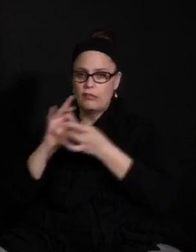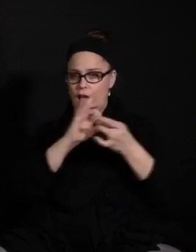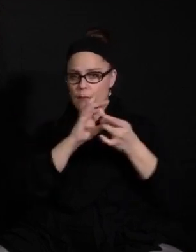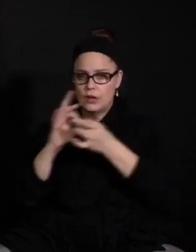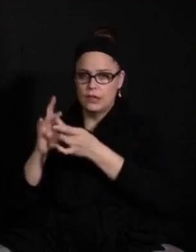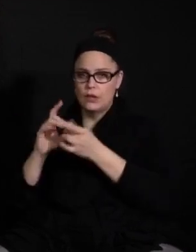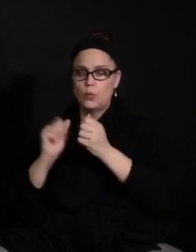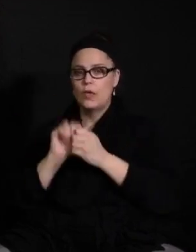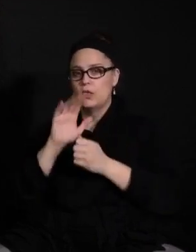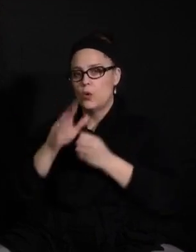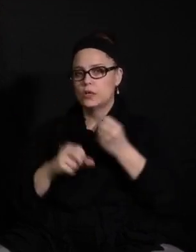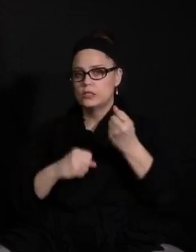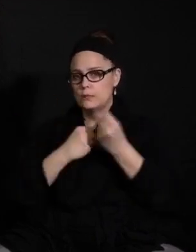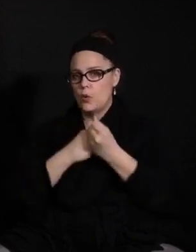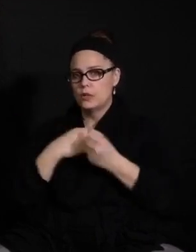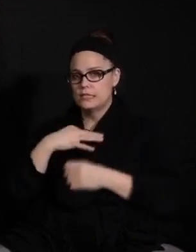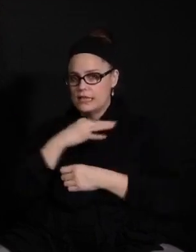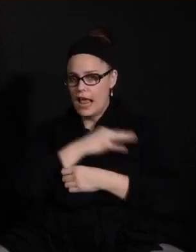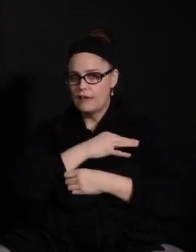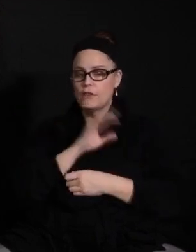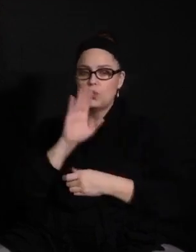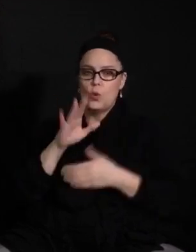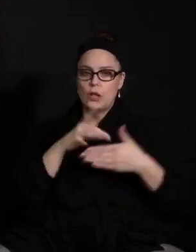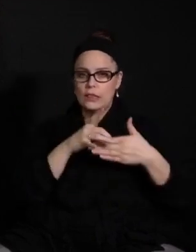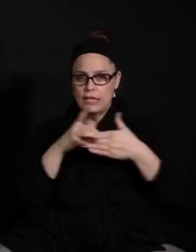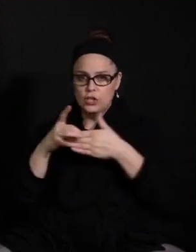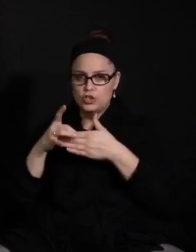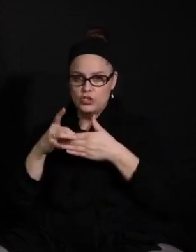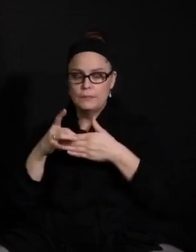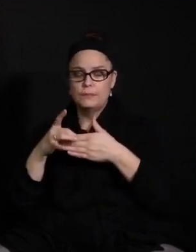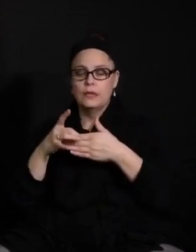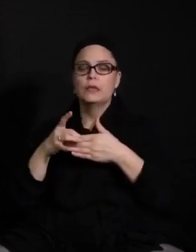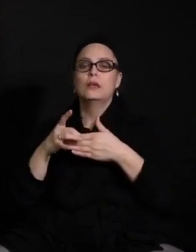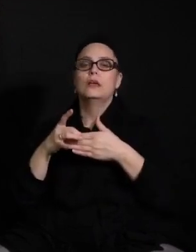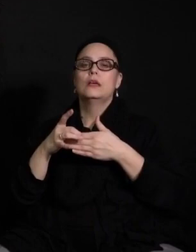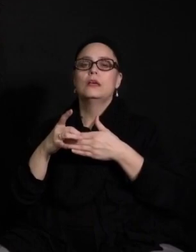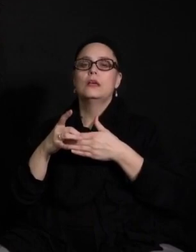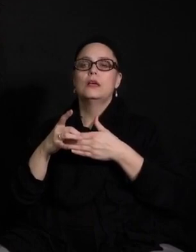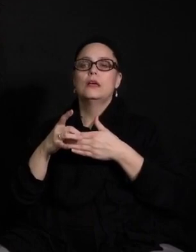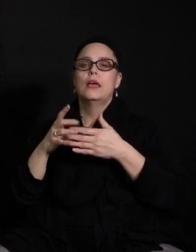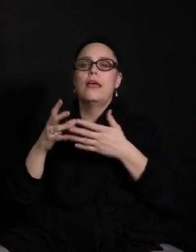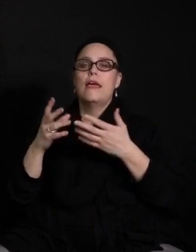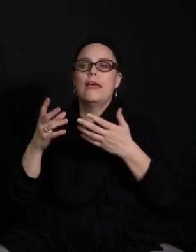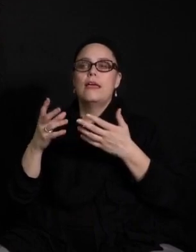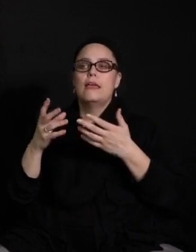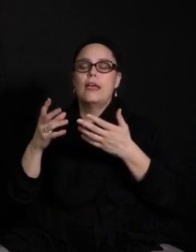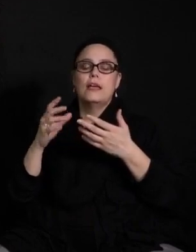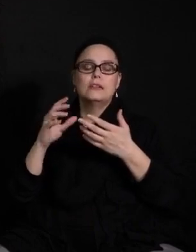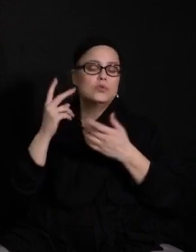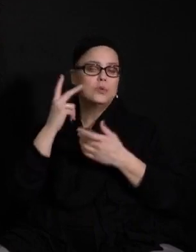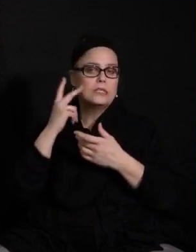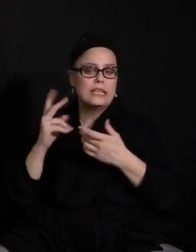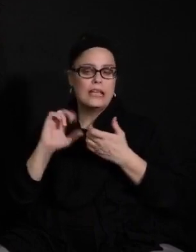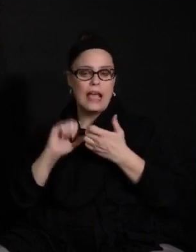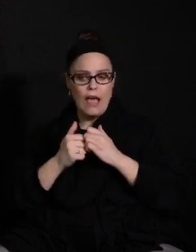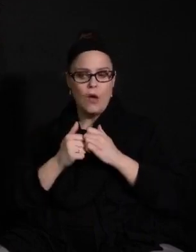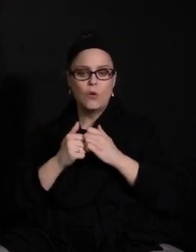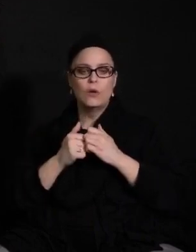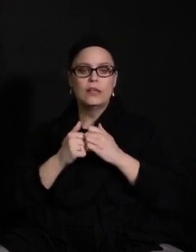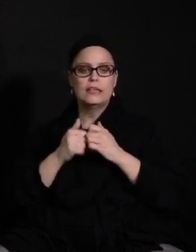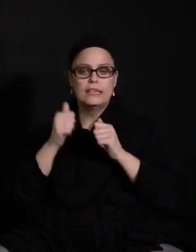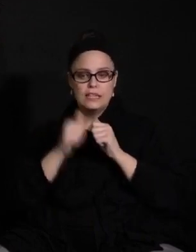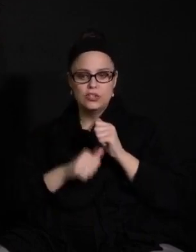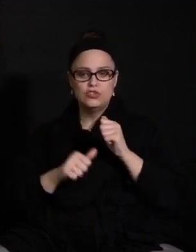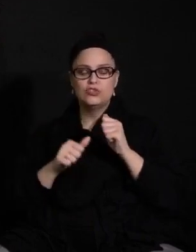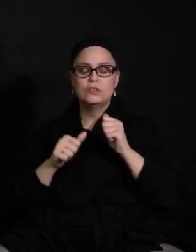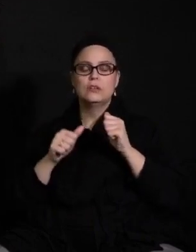support staff and your school leadership. There should be ways to and we've seen ways where the support staff is able to have some dedicated time to